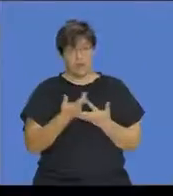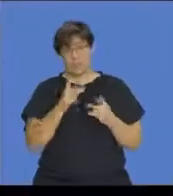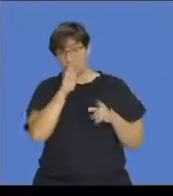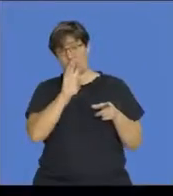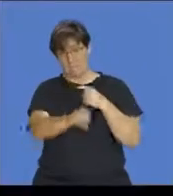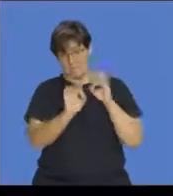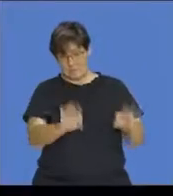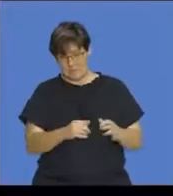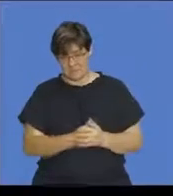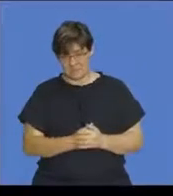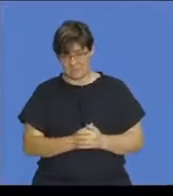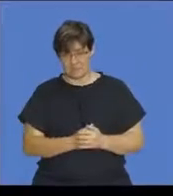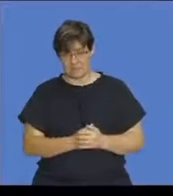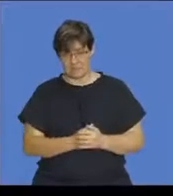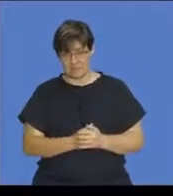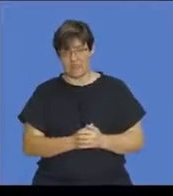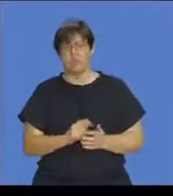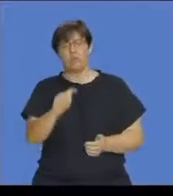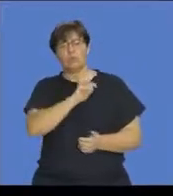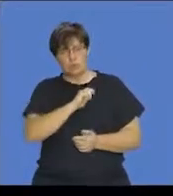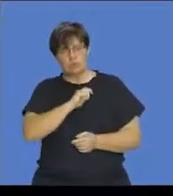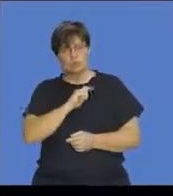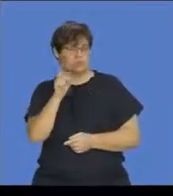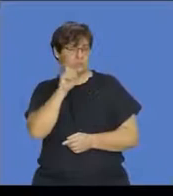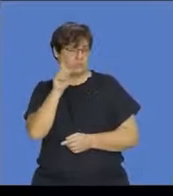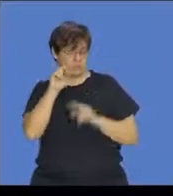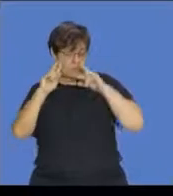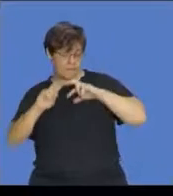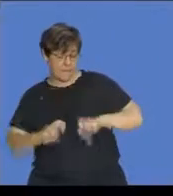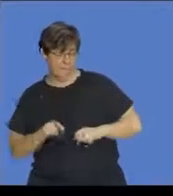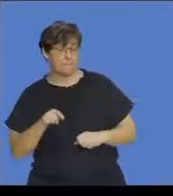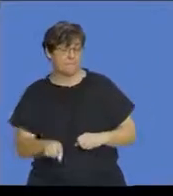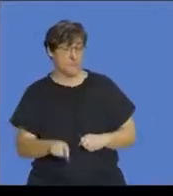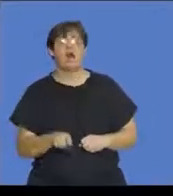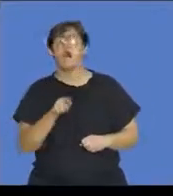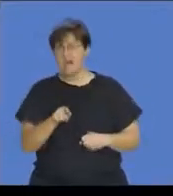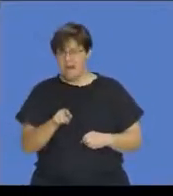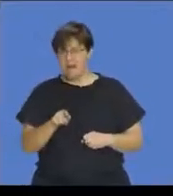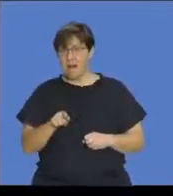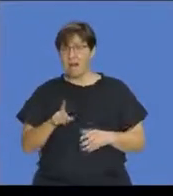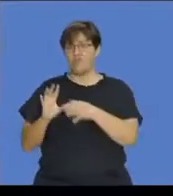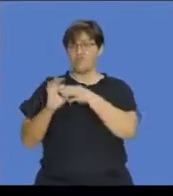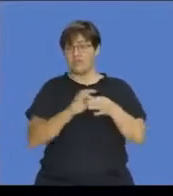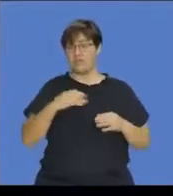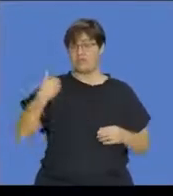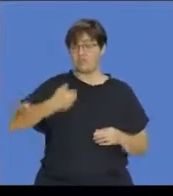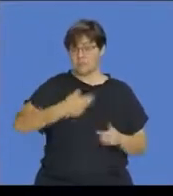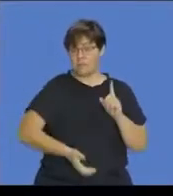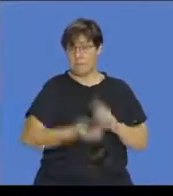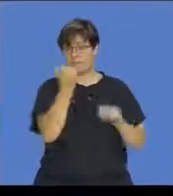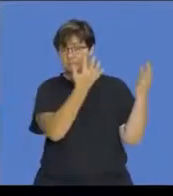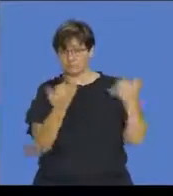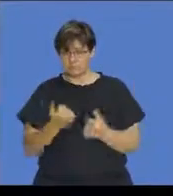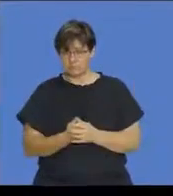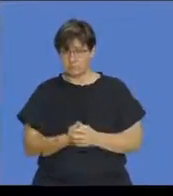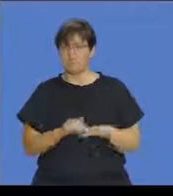idea. So if we're doing real experiments, we recognize that the relative frequency is calculated by the number